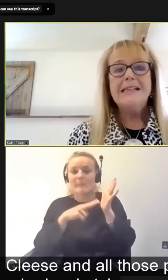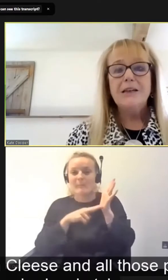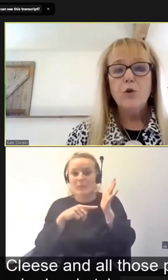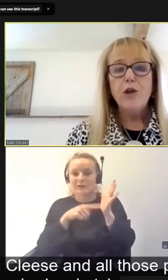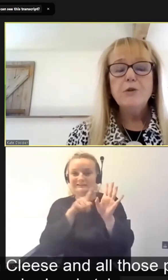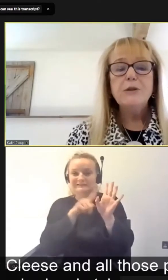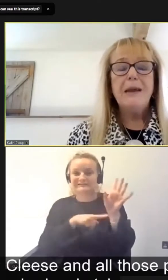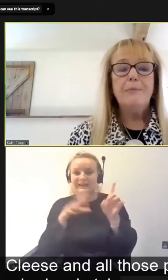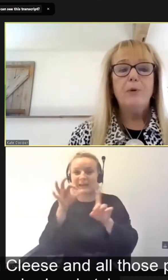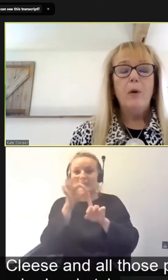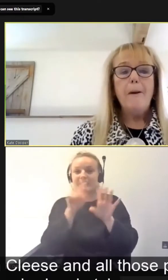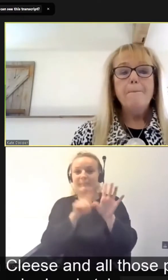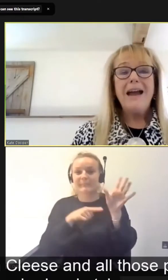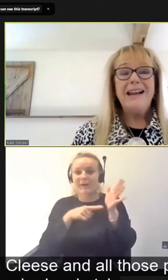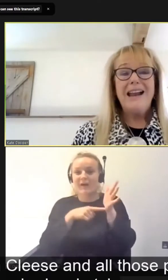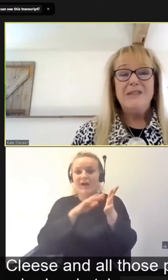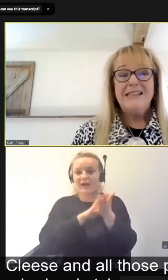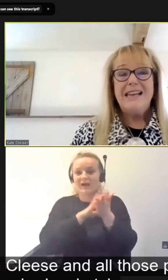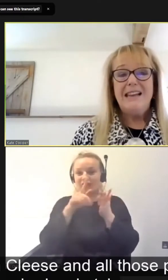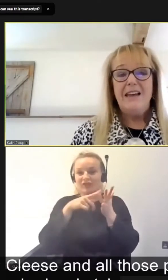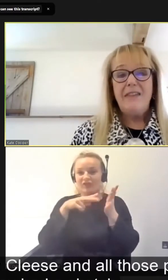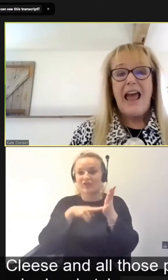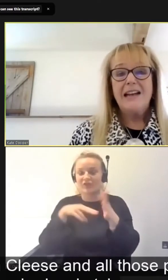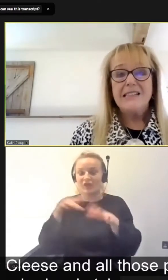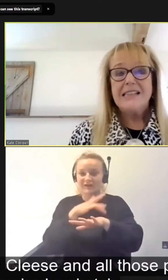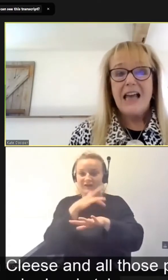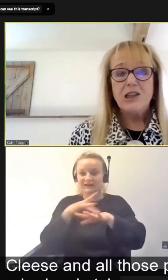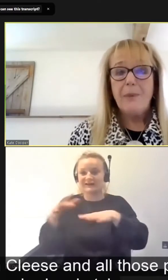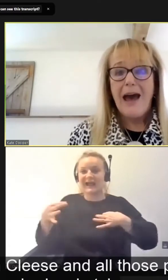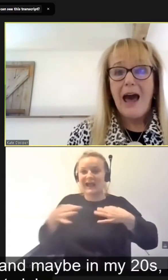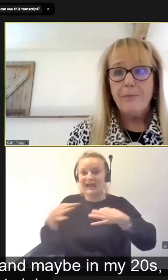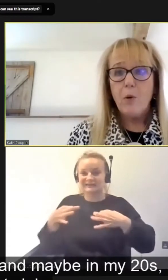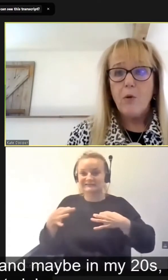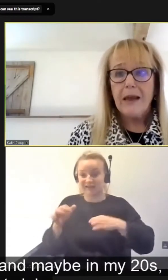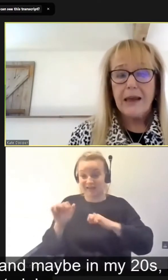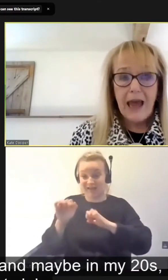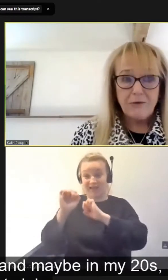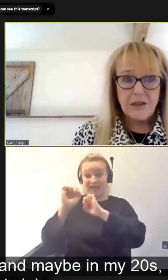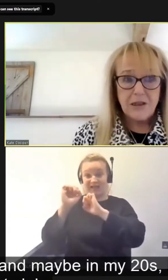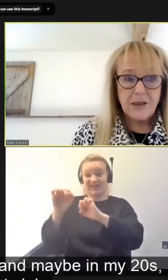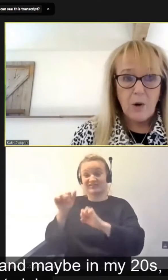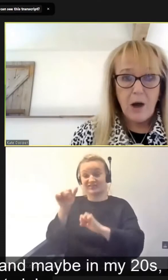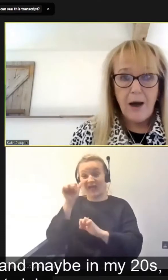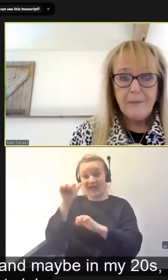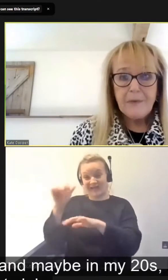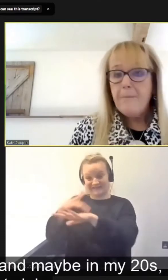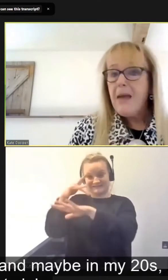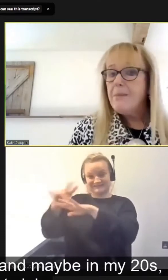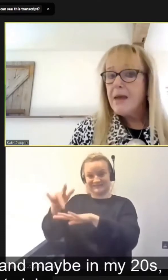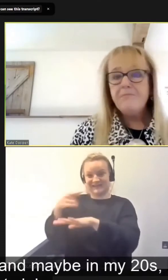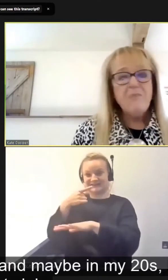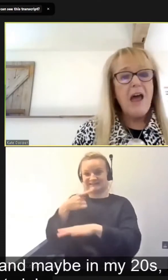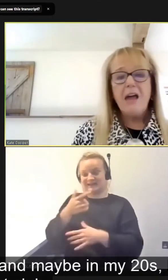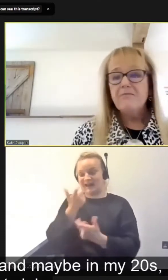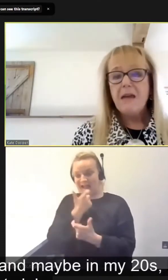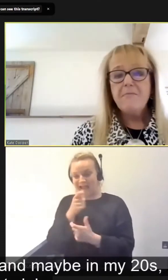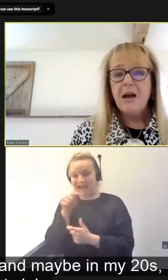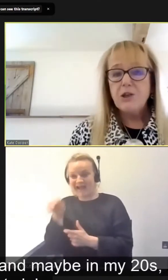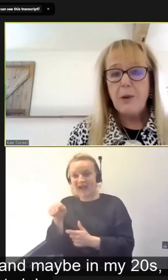John Cleese and all those people, might have seen that they had a sketch about how boring accountants were. And maybe